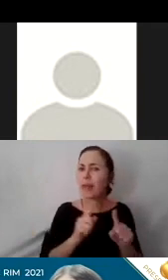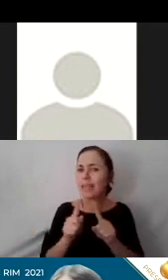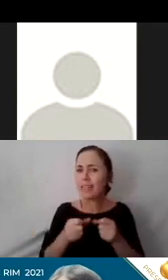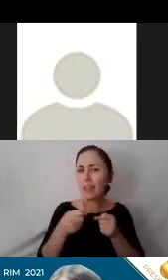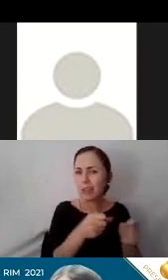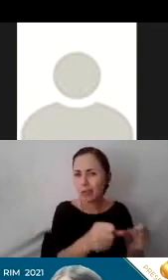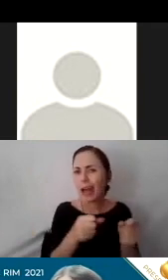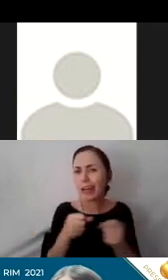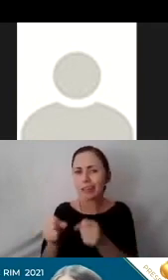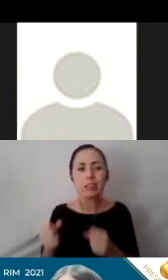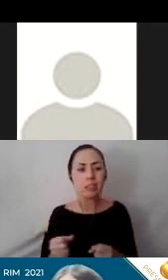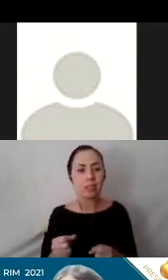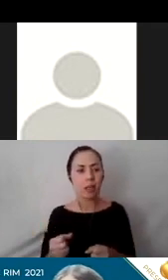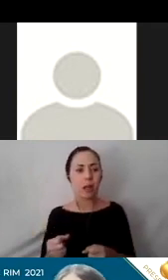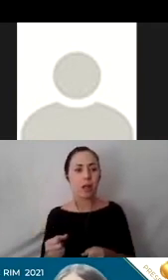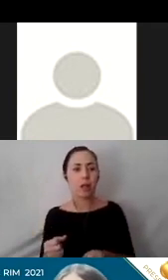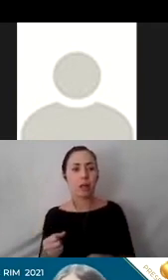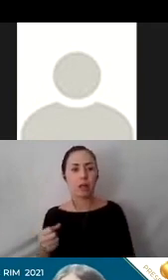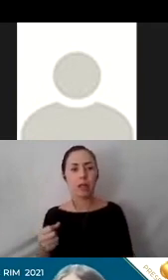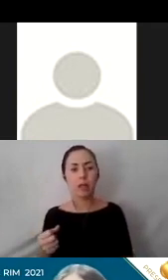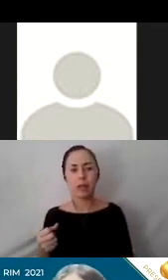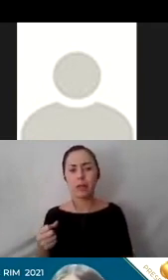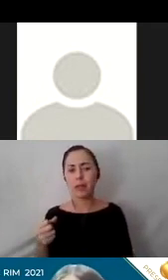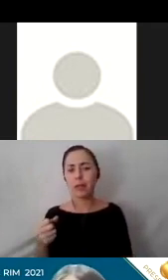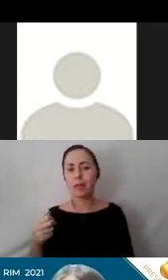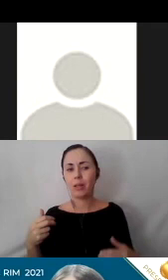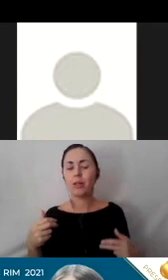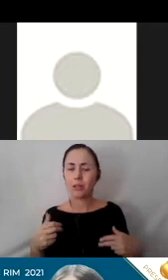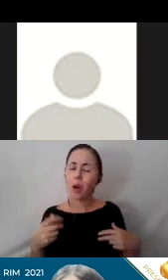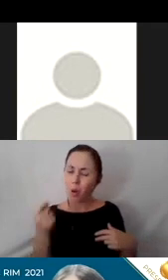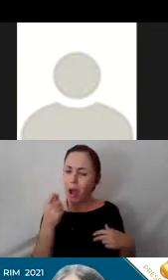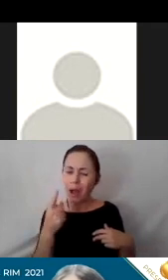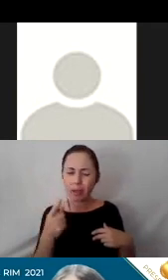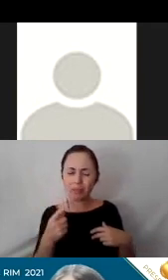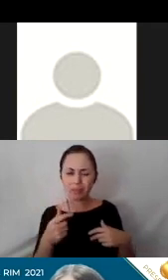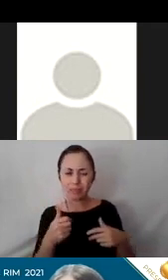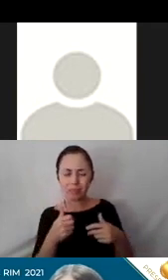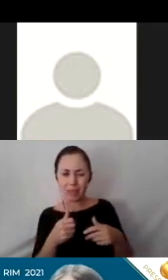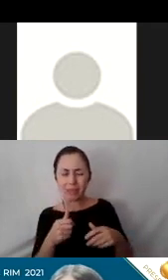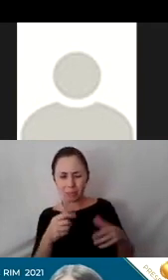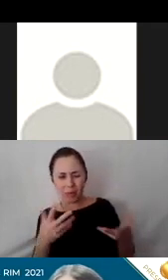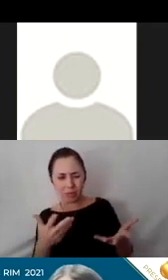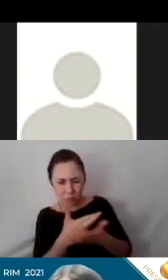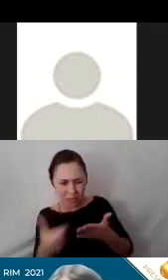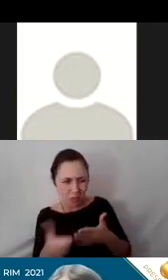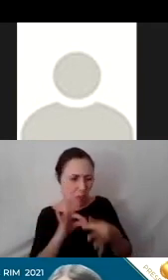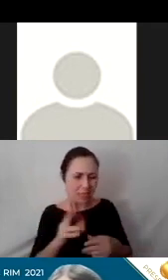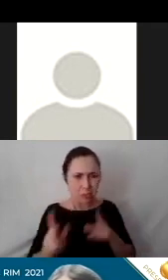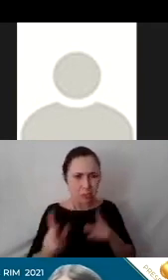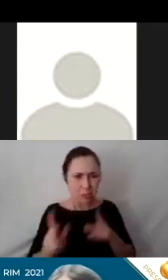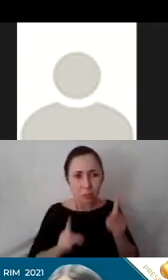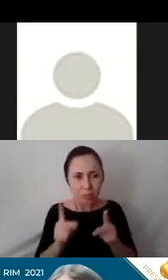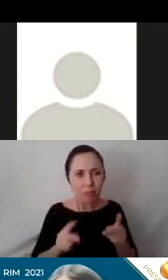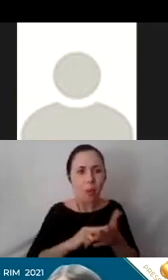Our human-based resources include the seeking input from our parent majority advisory committee members.